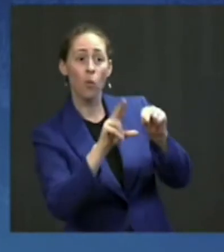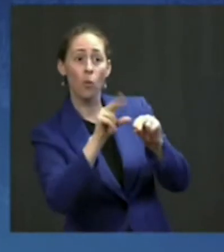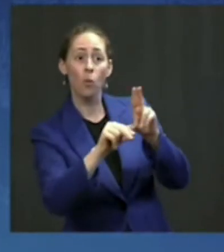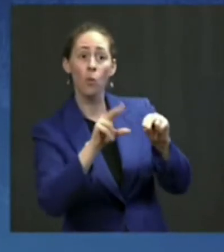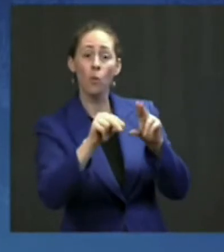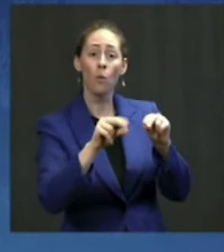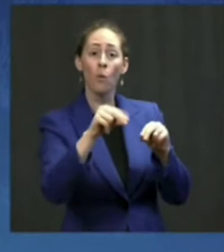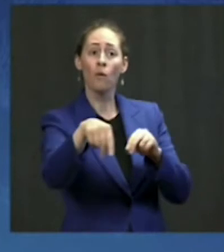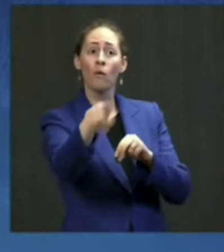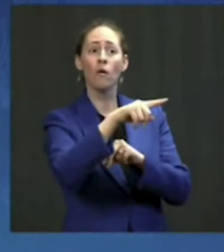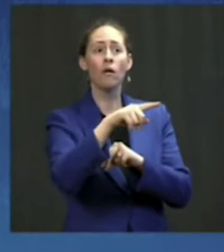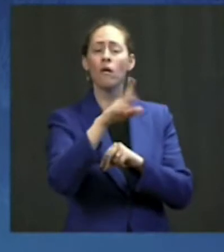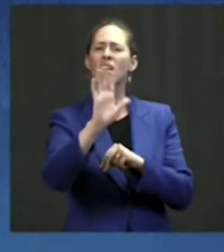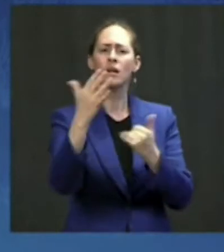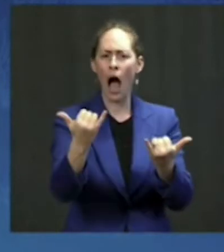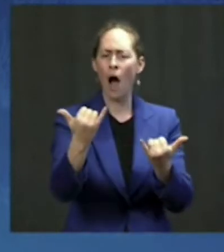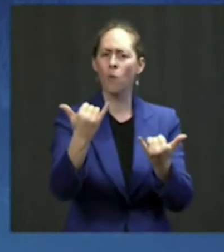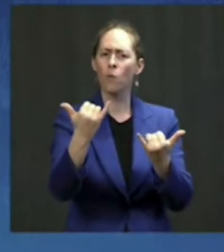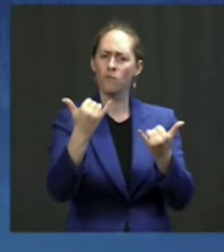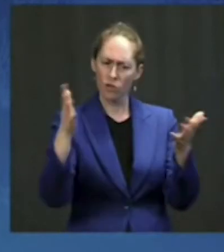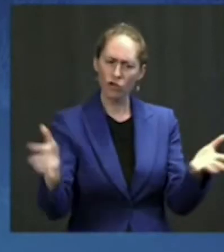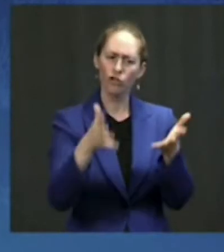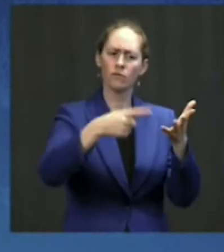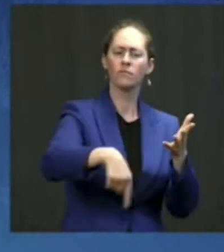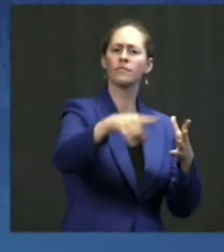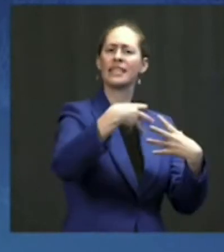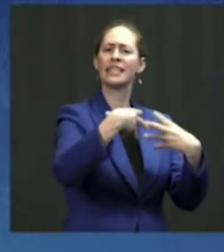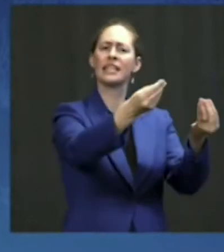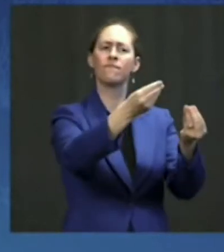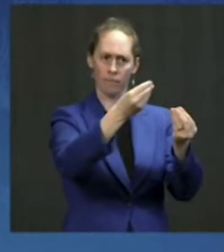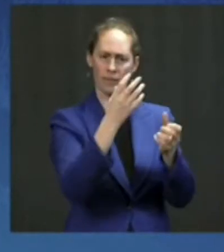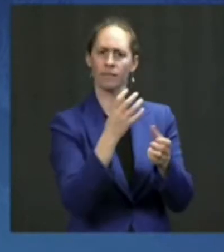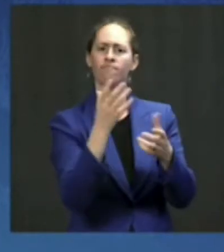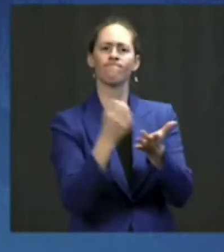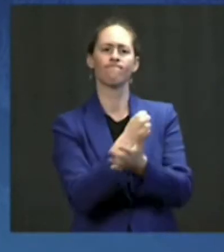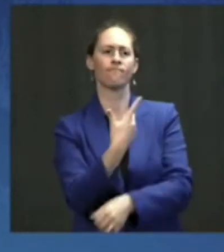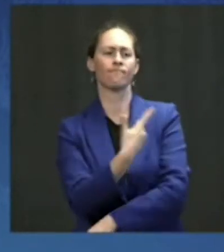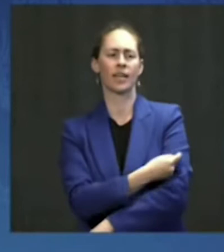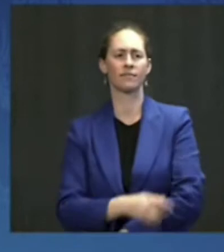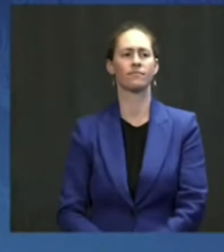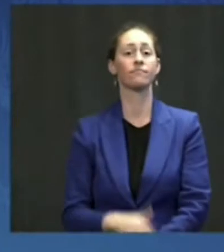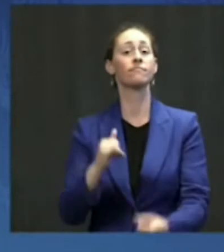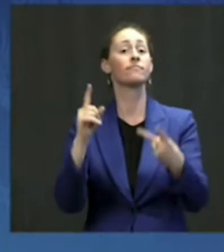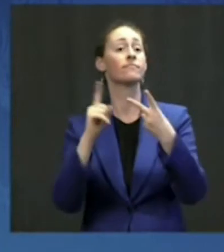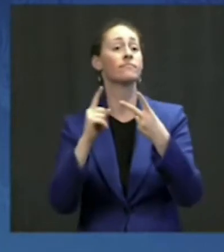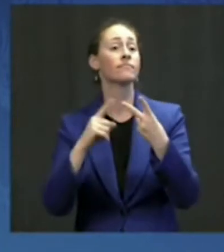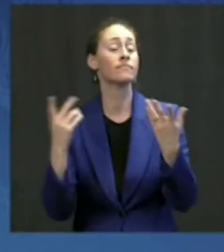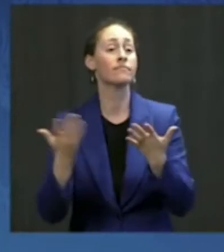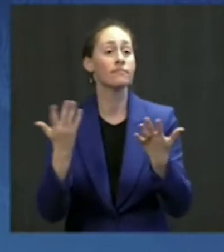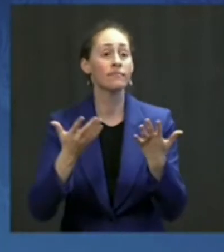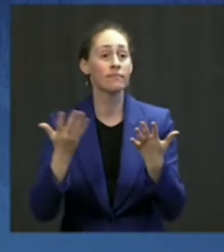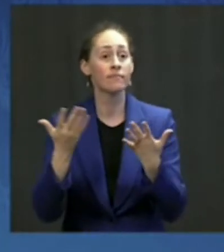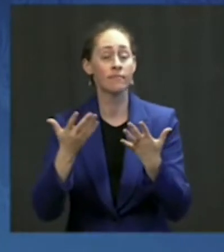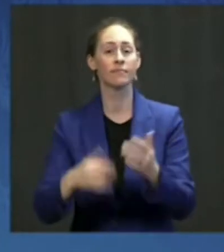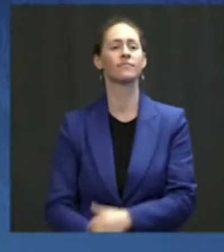Today, I'm announcing that we're taking this a step further. The federal government will now reimburse those employers